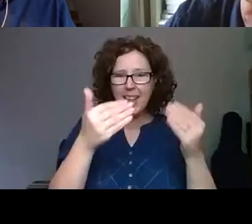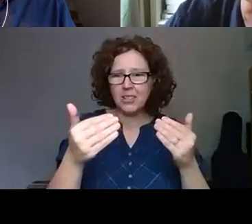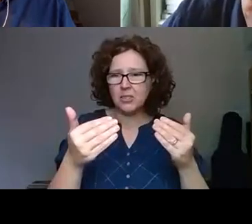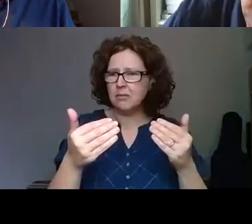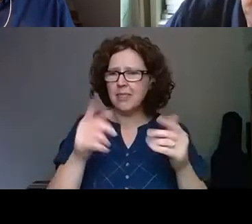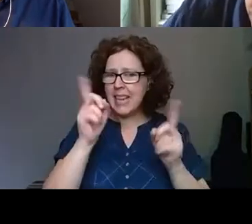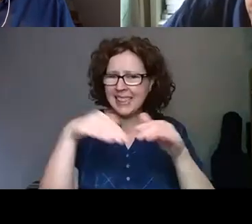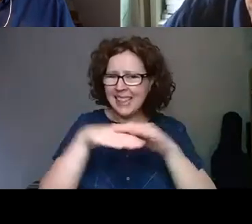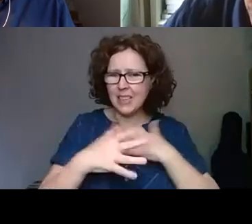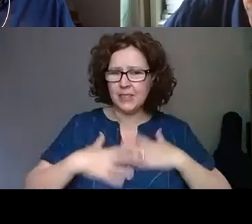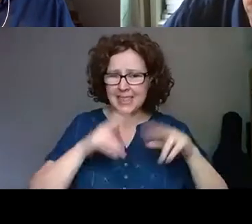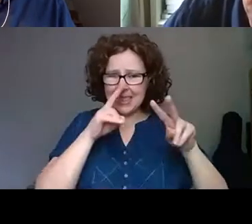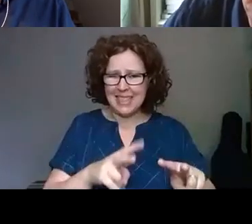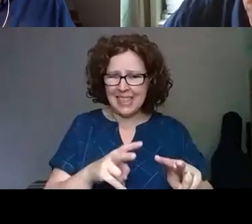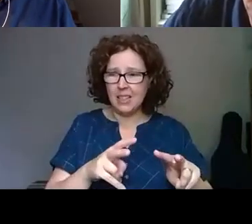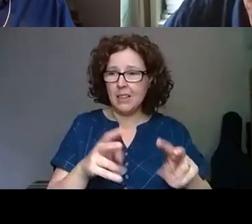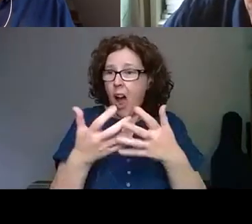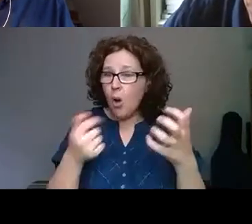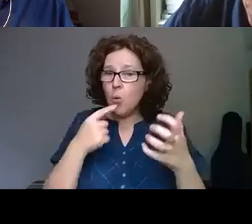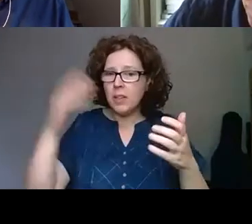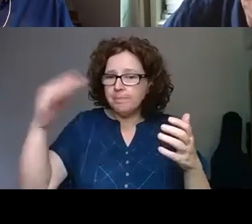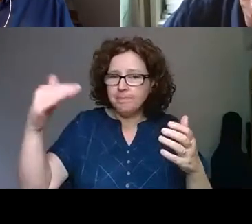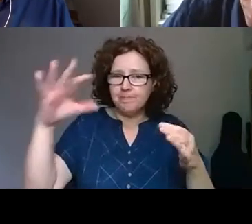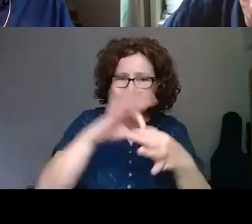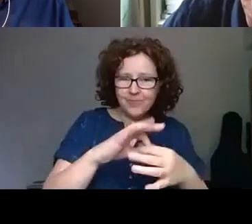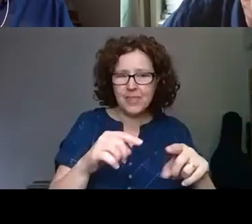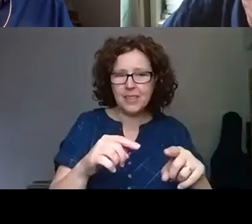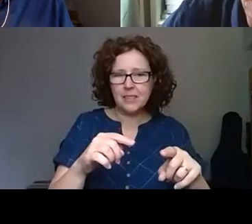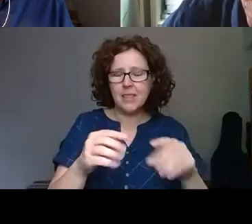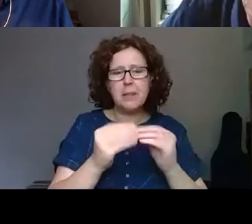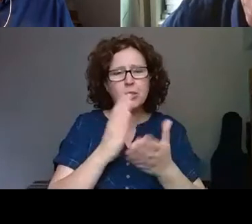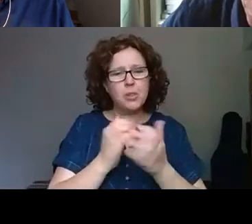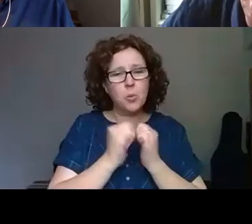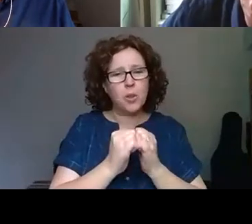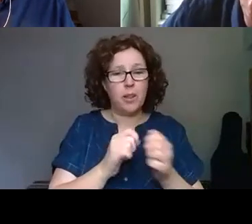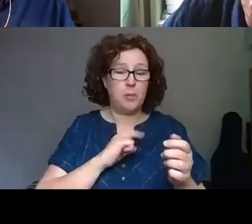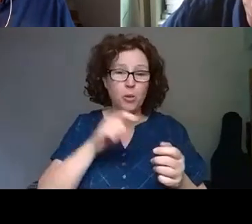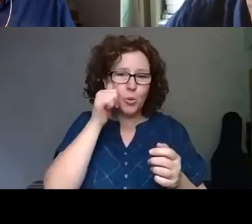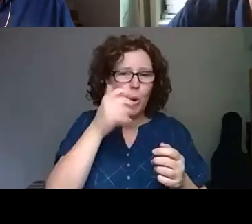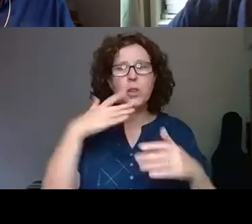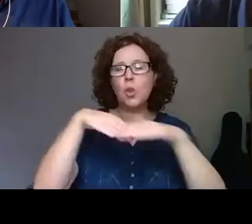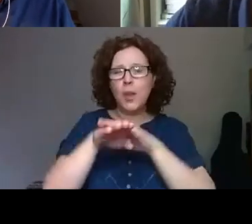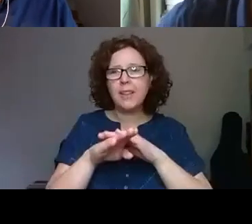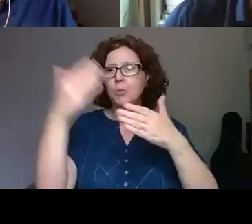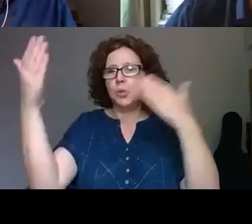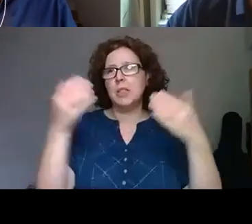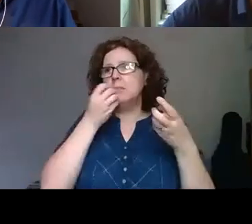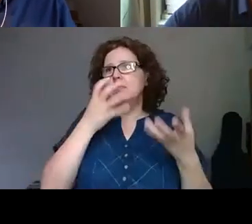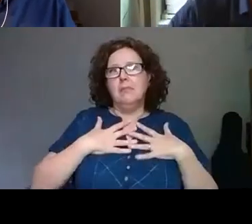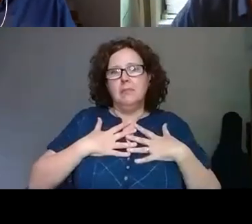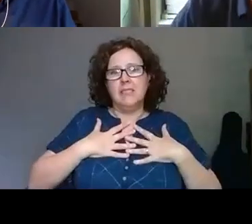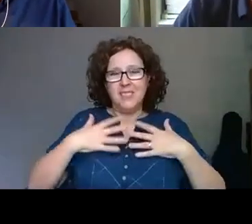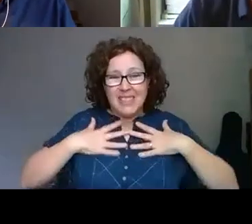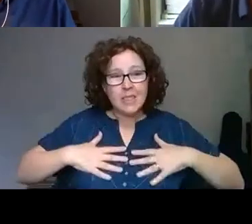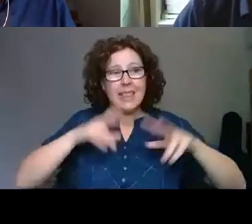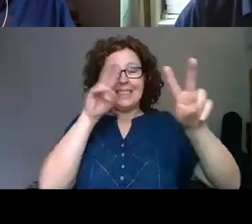and make that a worthwhile experience, because we know what it's like going to museums and seeing things in the real world, there's nothing that can beat that. But